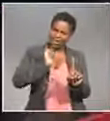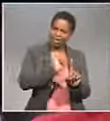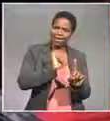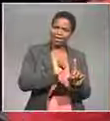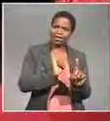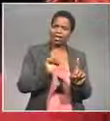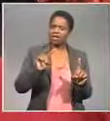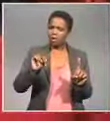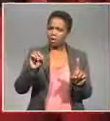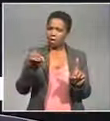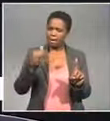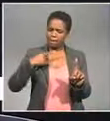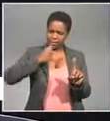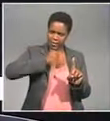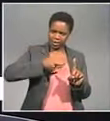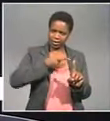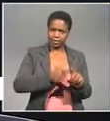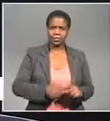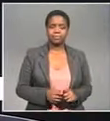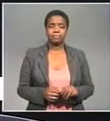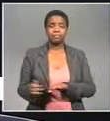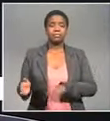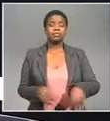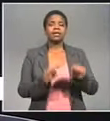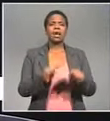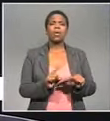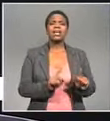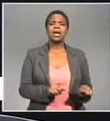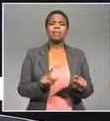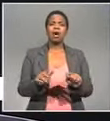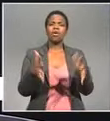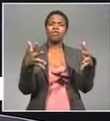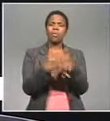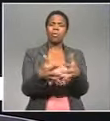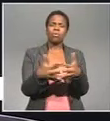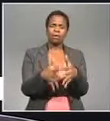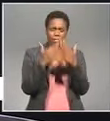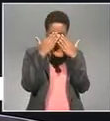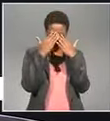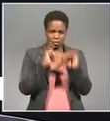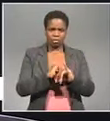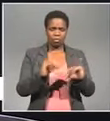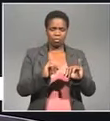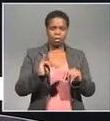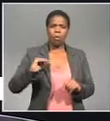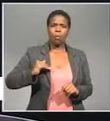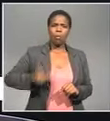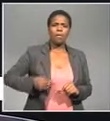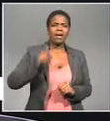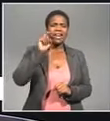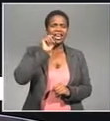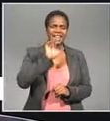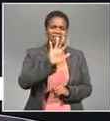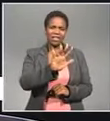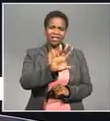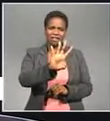Bailey Johannesburg to Worcester now on what appears to be a horrifying case of mass child abuse